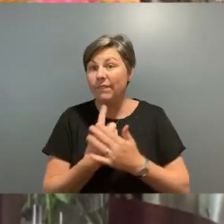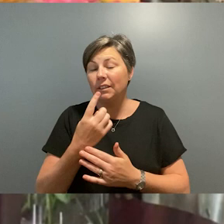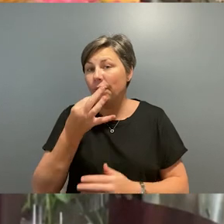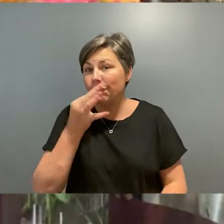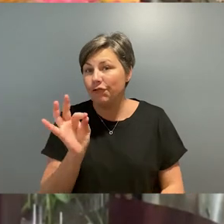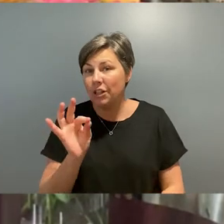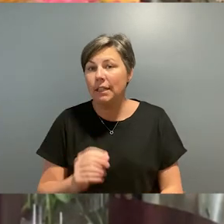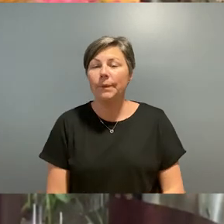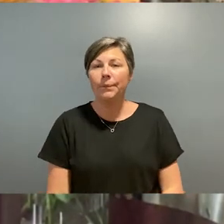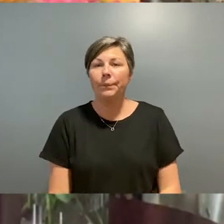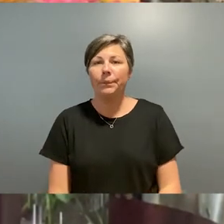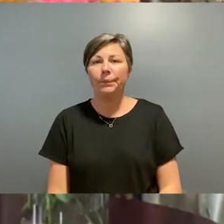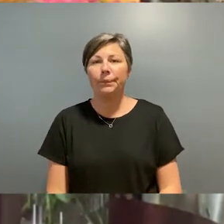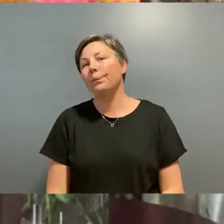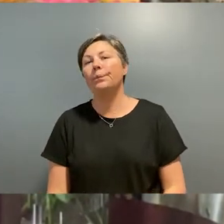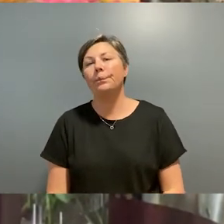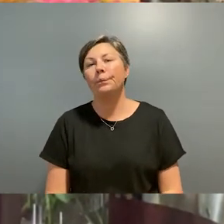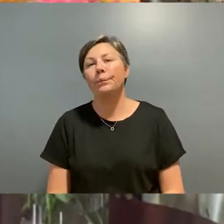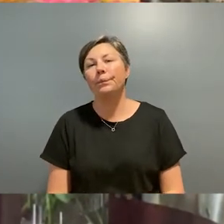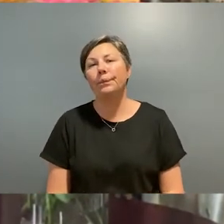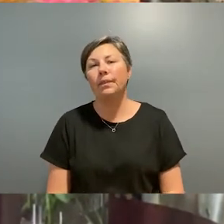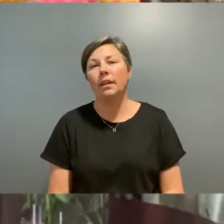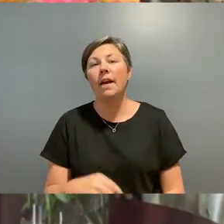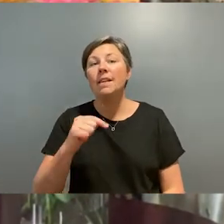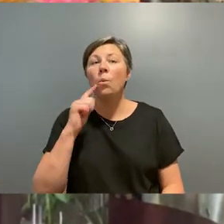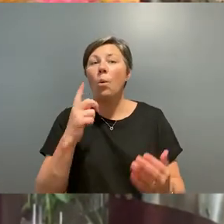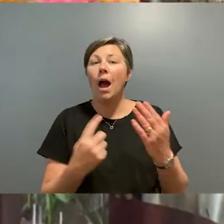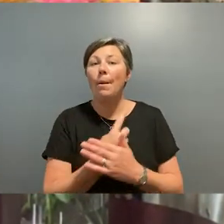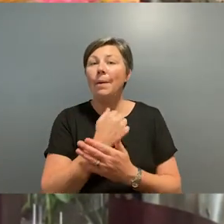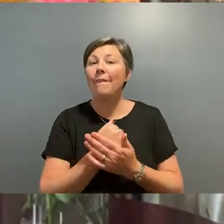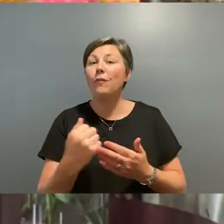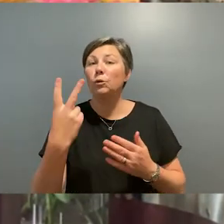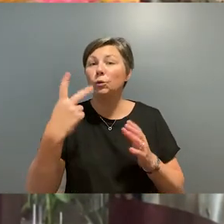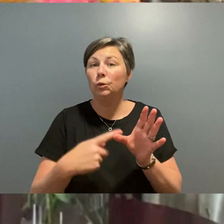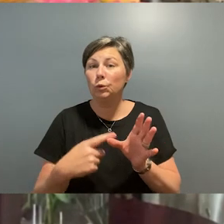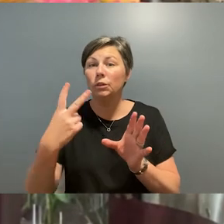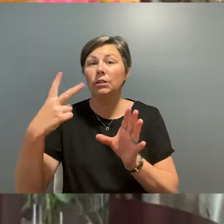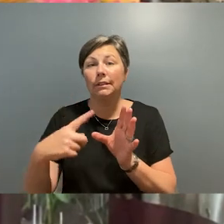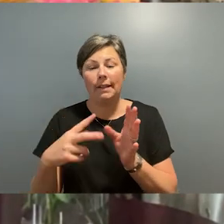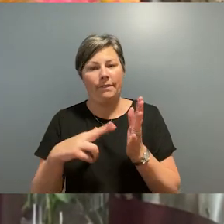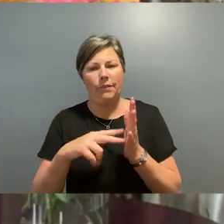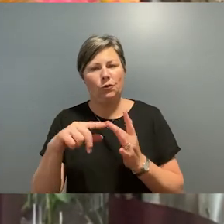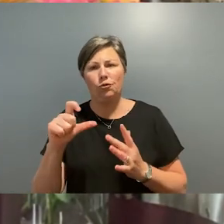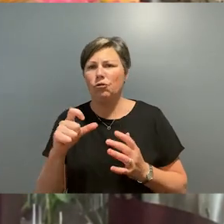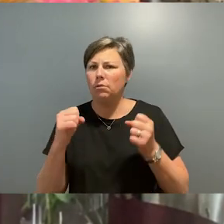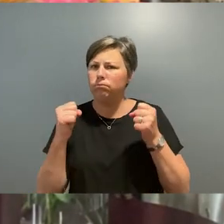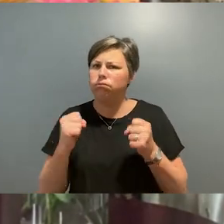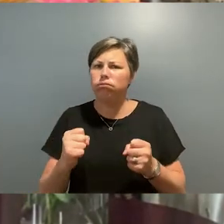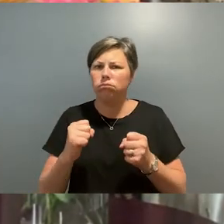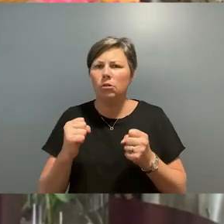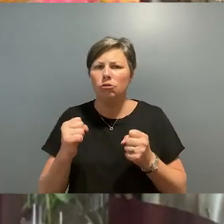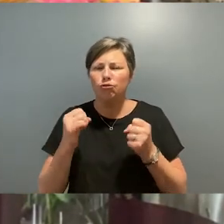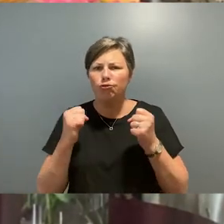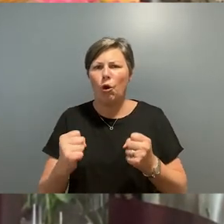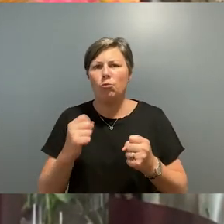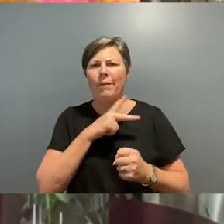Victoria provides fertile ground for this new visual arts biennial. Our state, of course, has a strong photographic